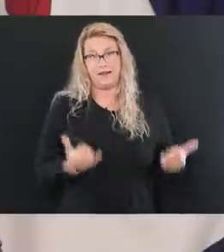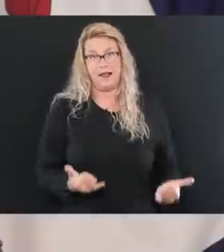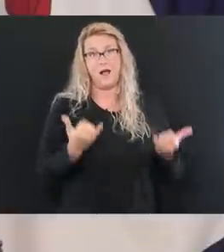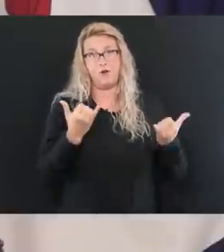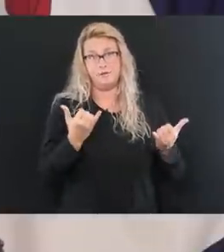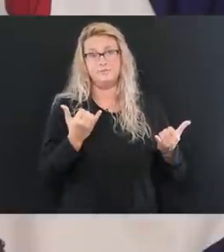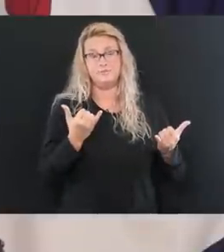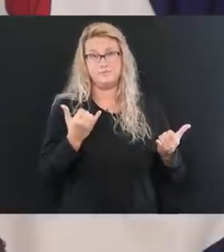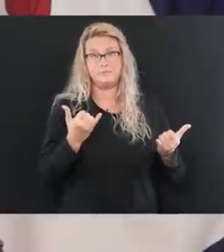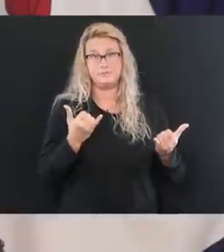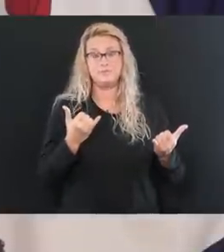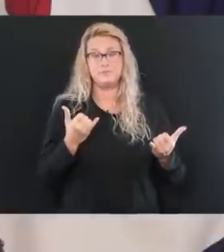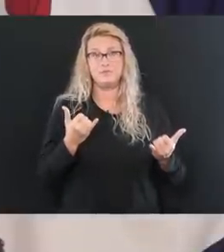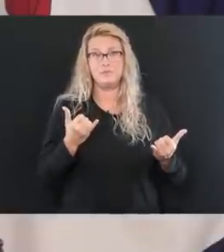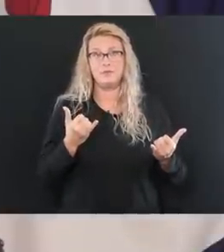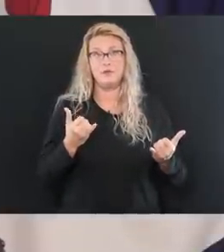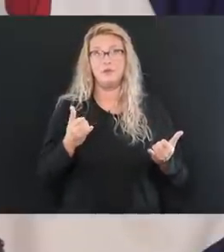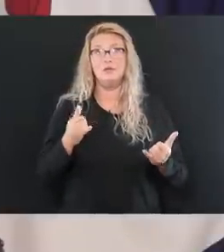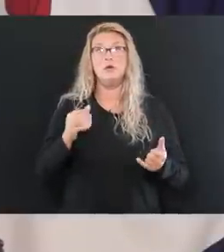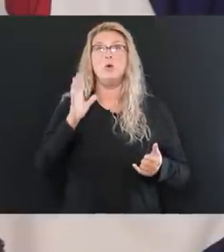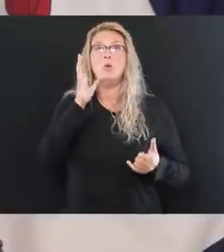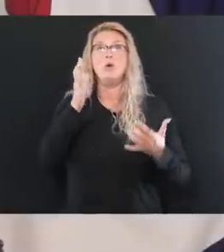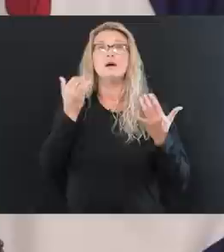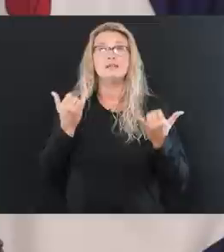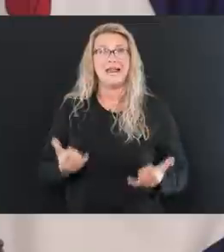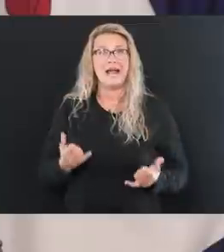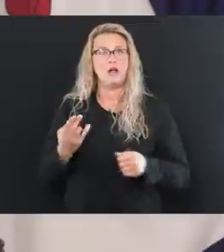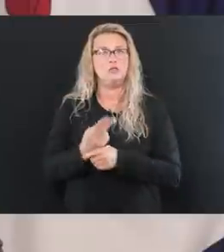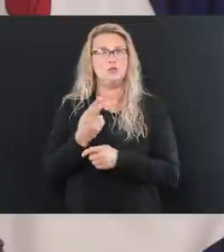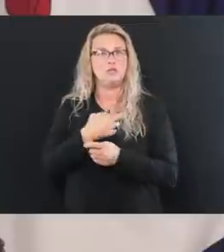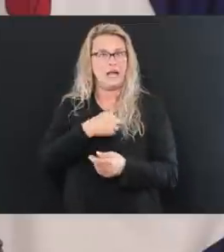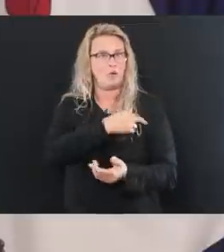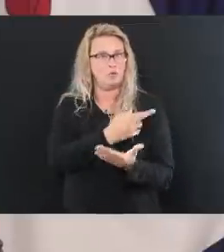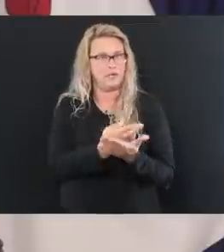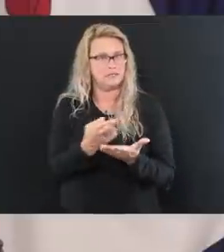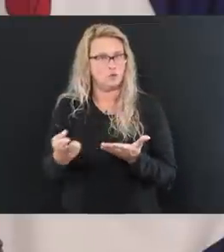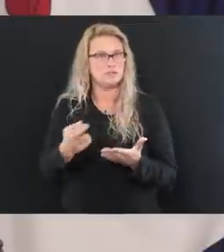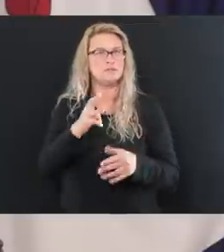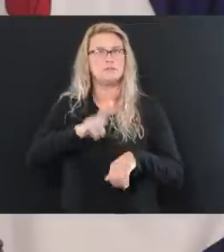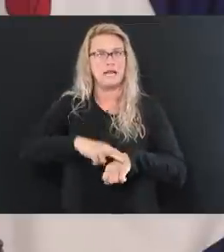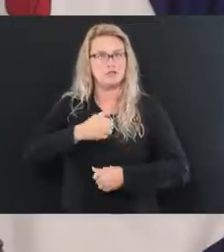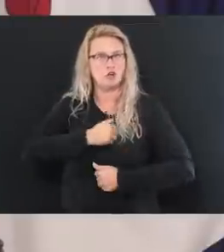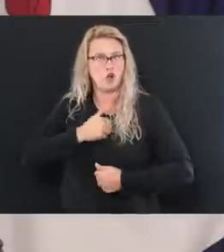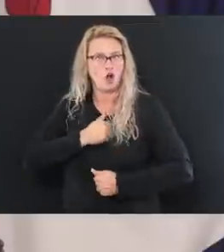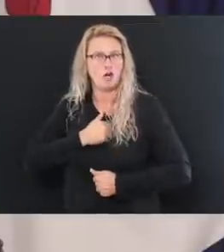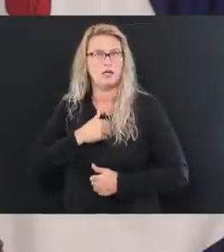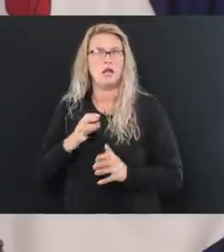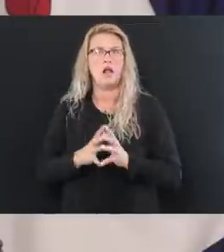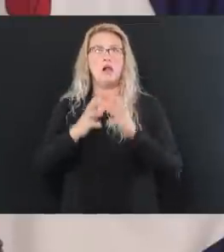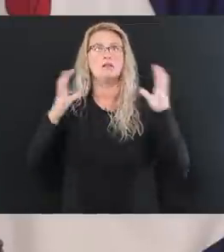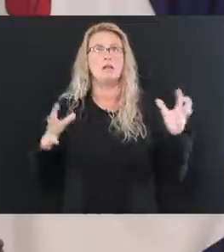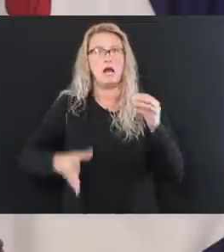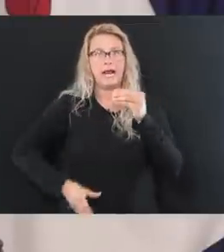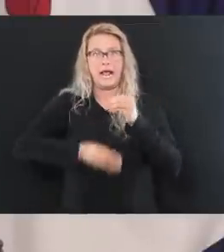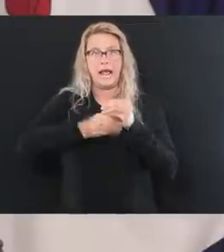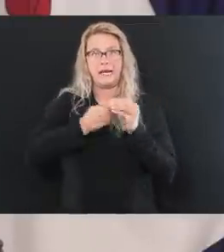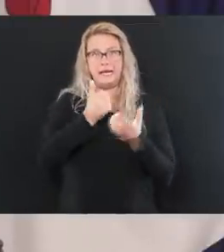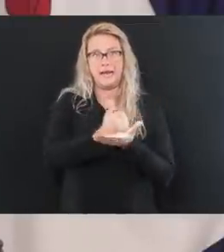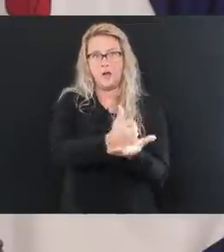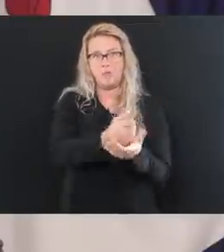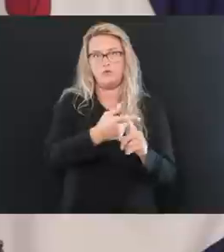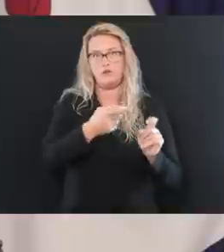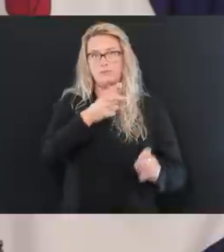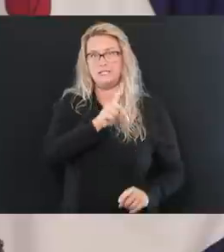And we're going to do that with resources we have, and with the deployment of the National Guard, and a lot of extra help from DHHR.